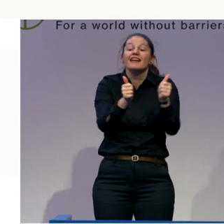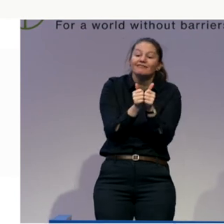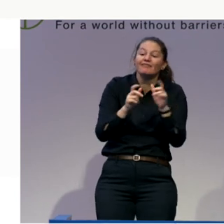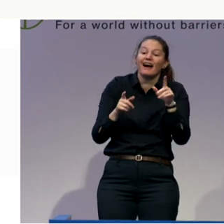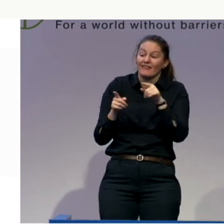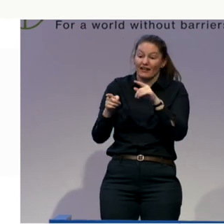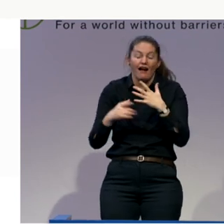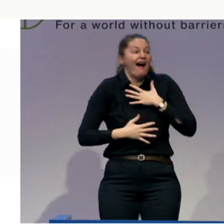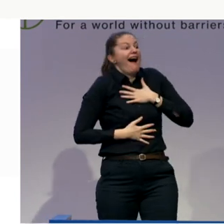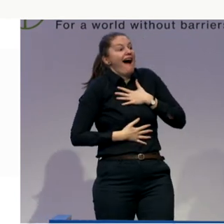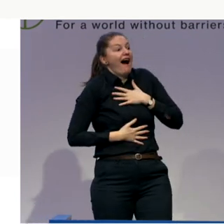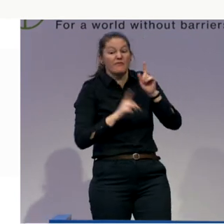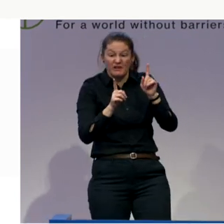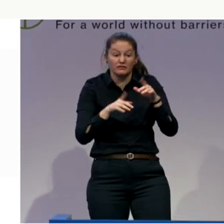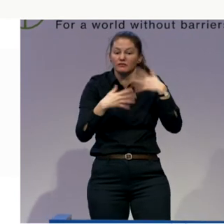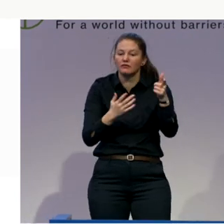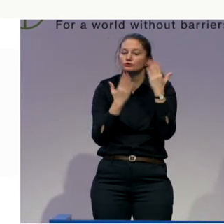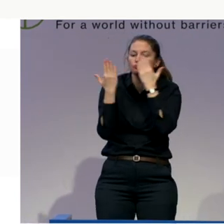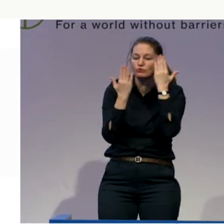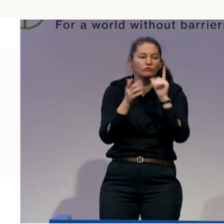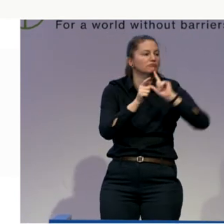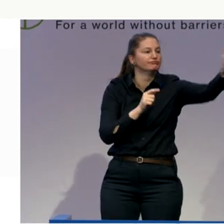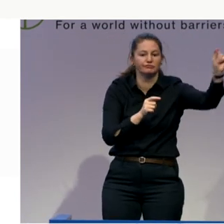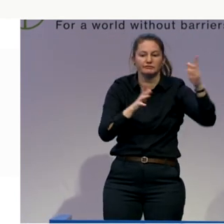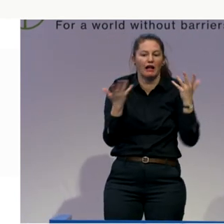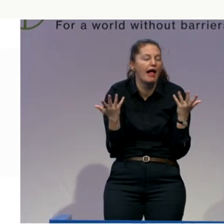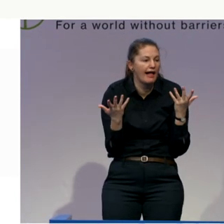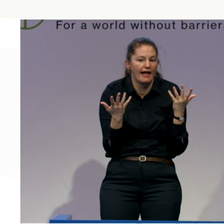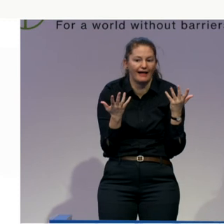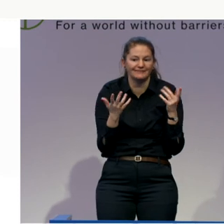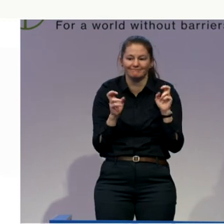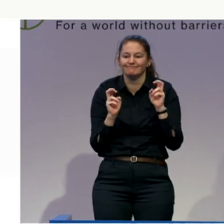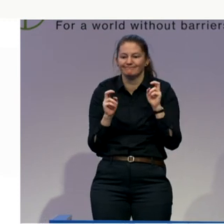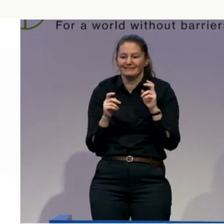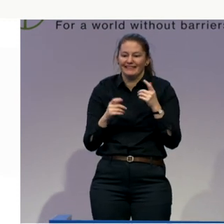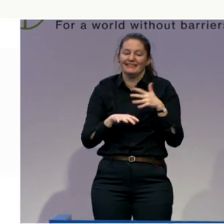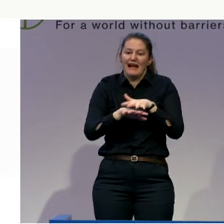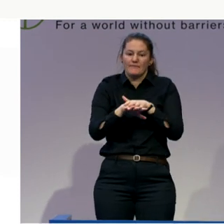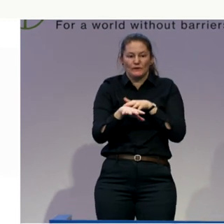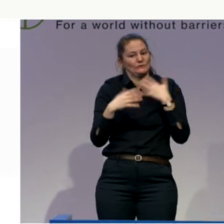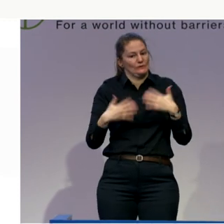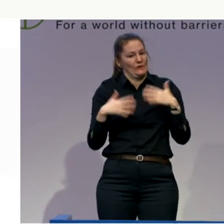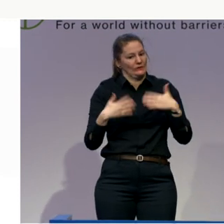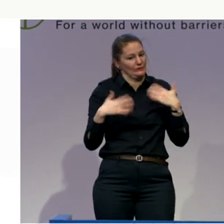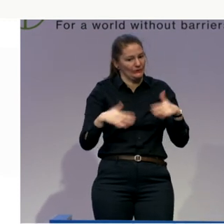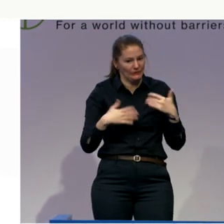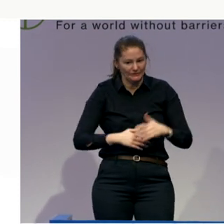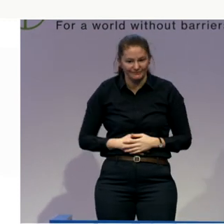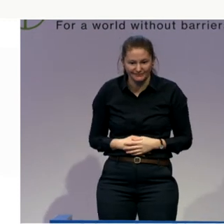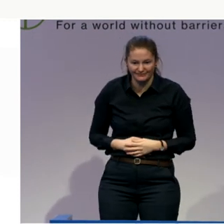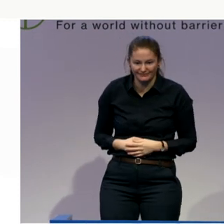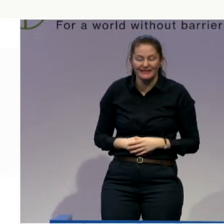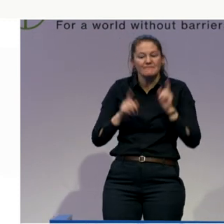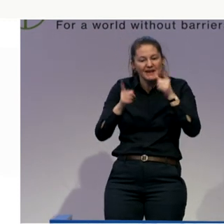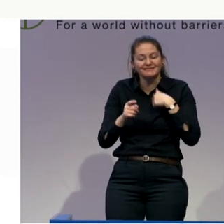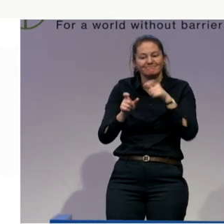disabled people to understand these intense emotions and to ensure that they can operate boundaries, that they can be safe,